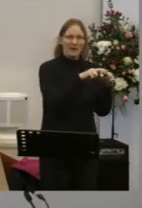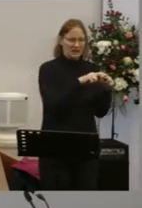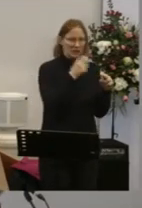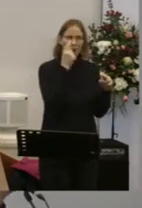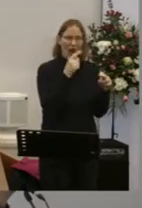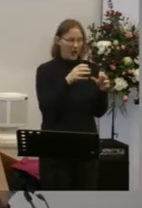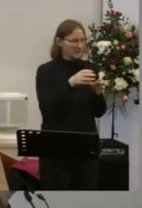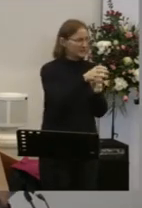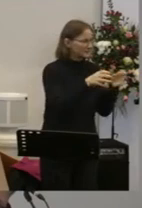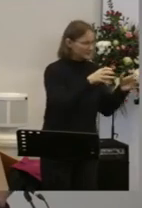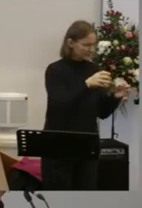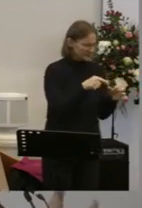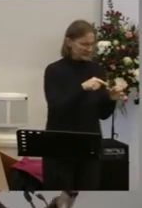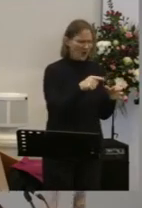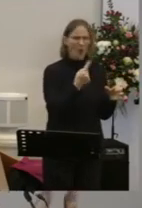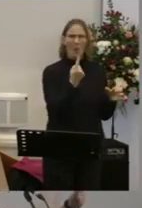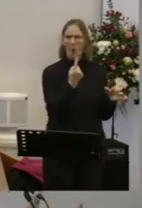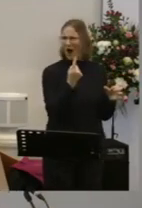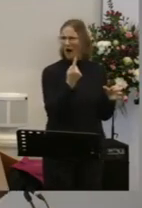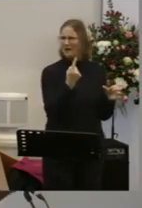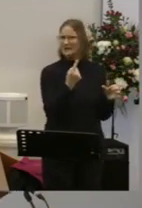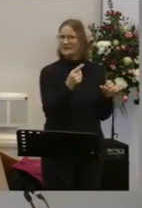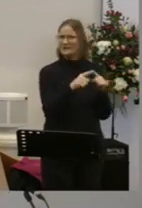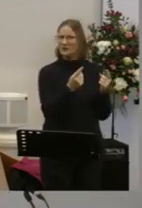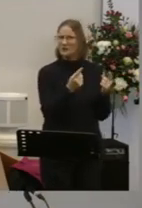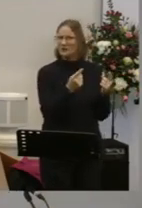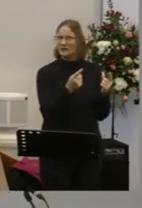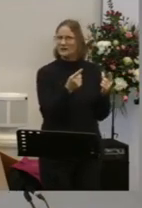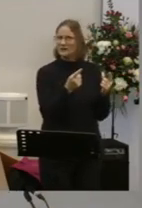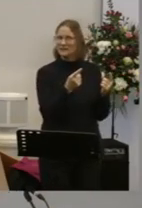that one of the tubs of ice cream I'd picked up In the kind of semi-darkness